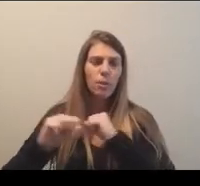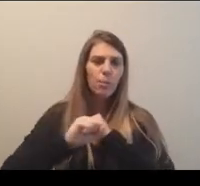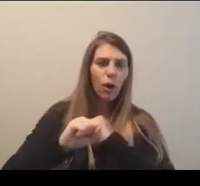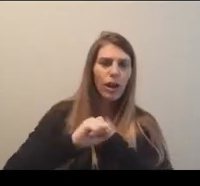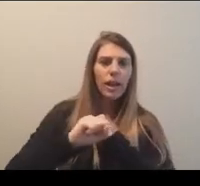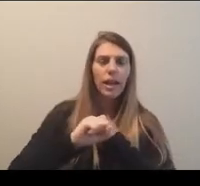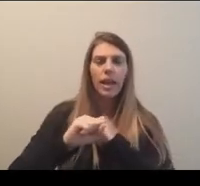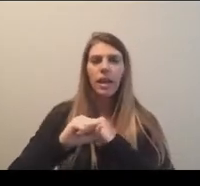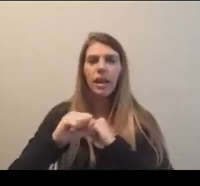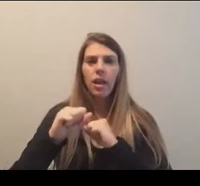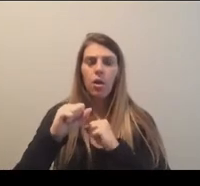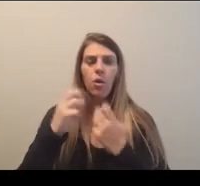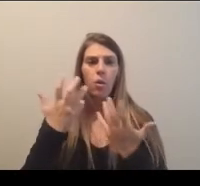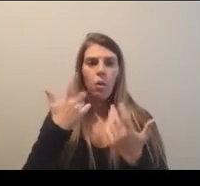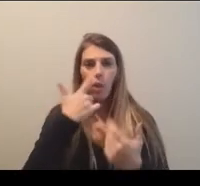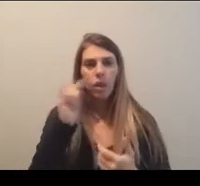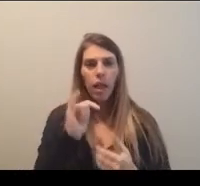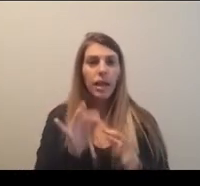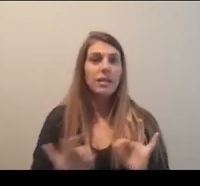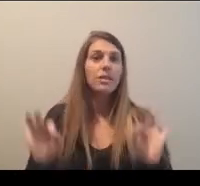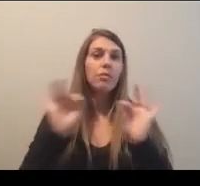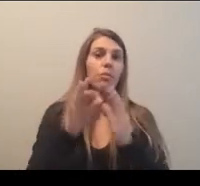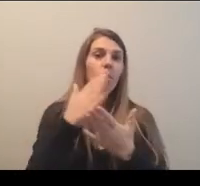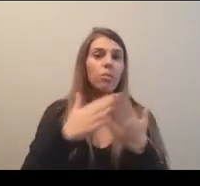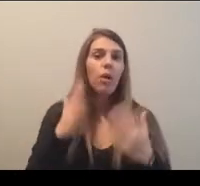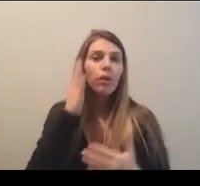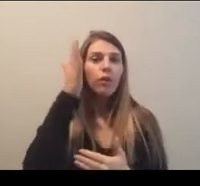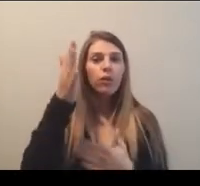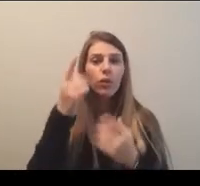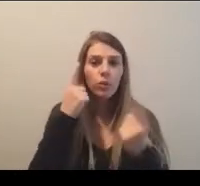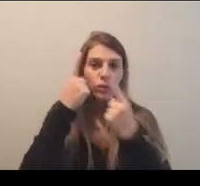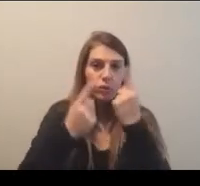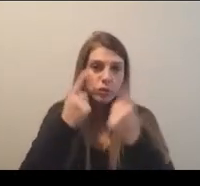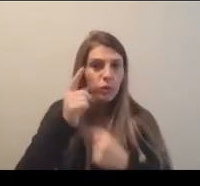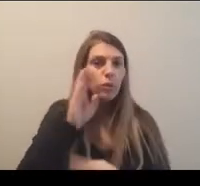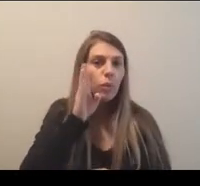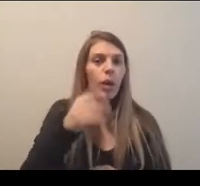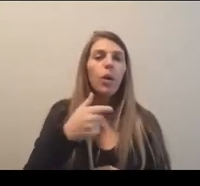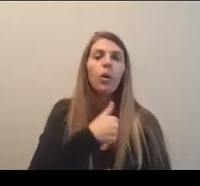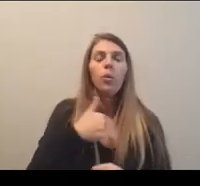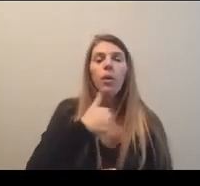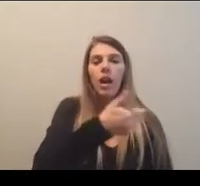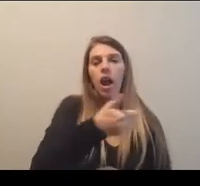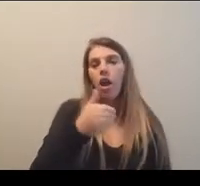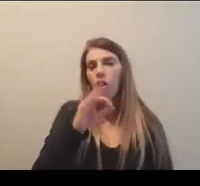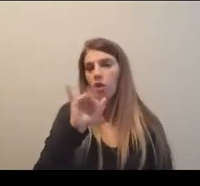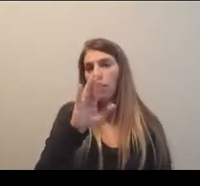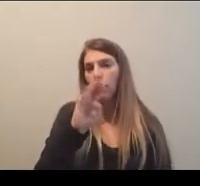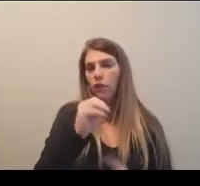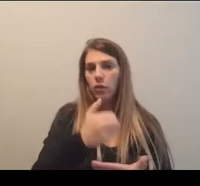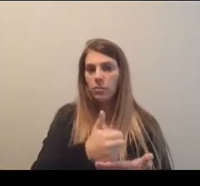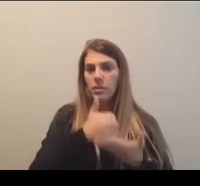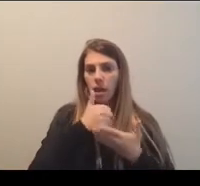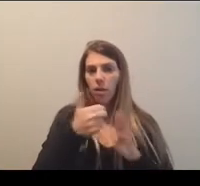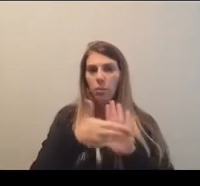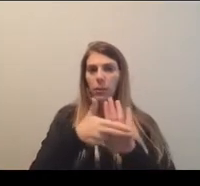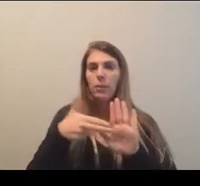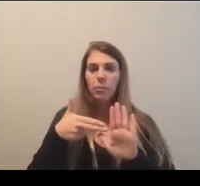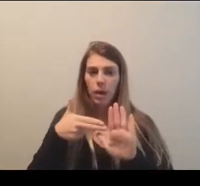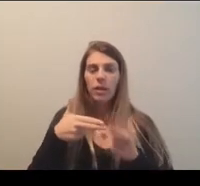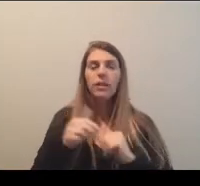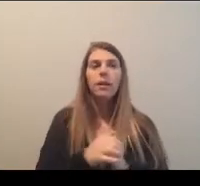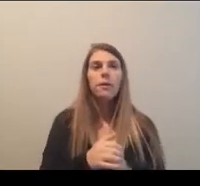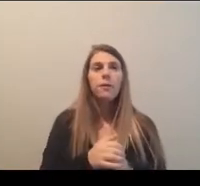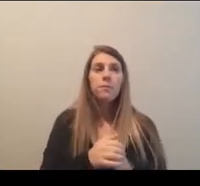championships is going to be an important part of future consideration. We hired a firm to, to help us in that branding area and got